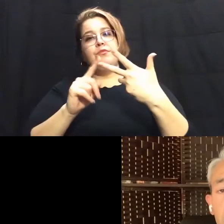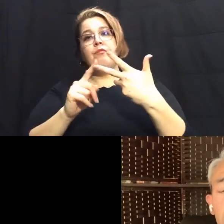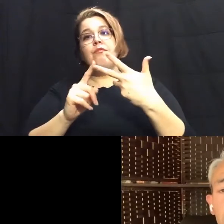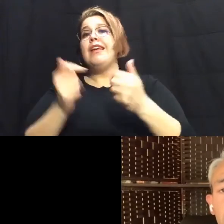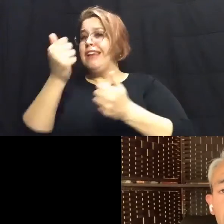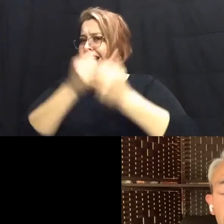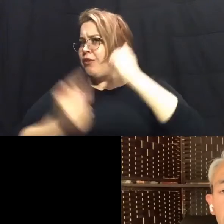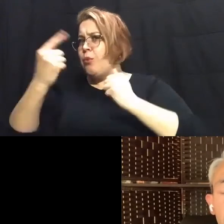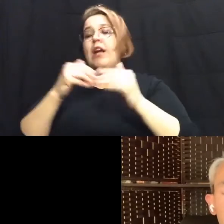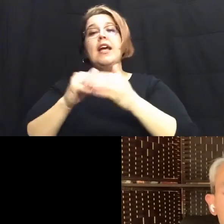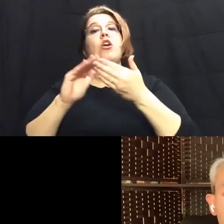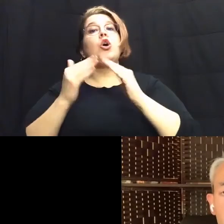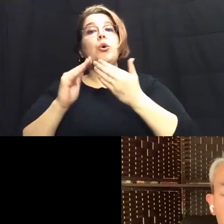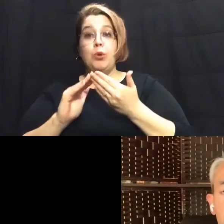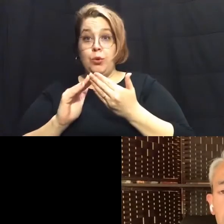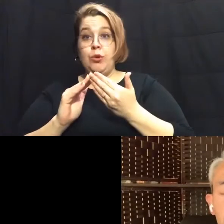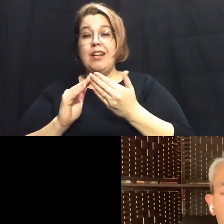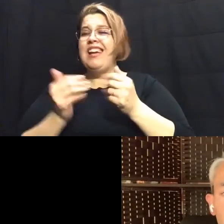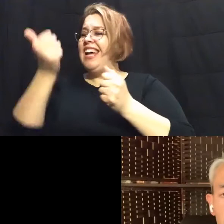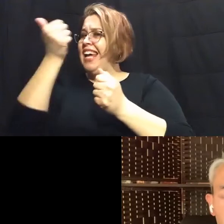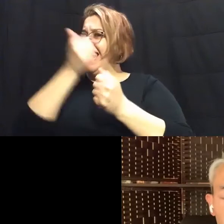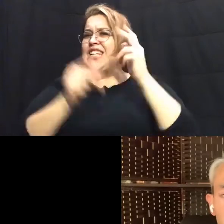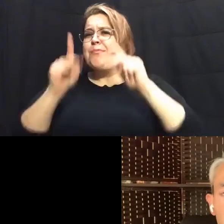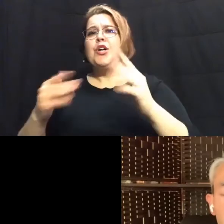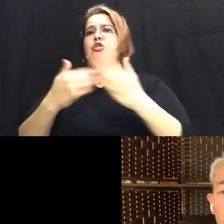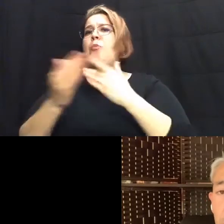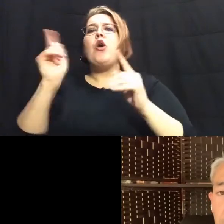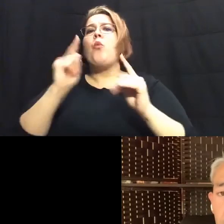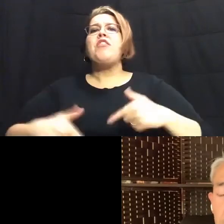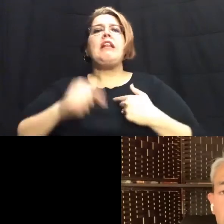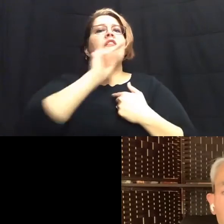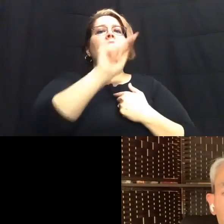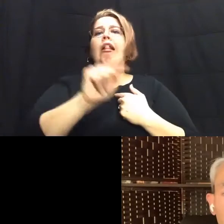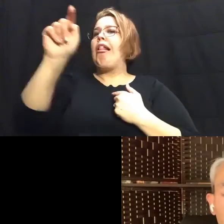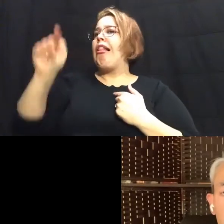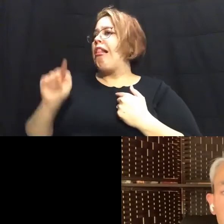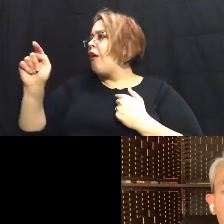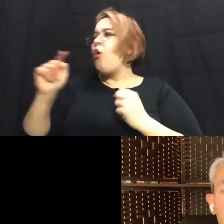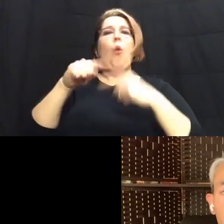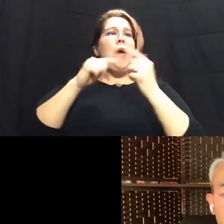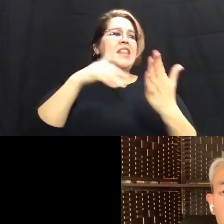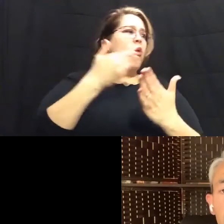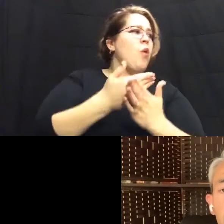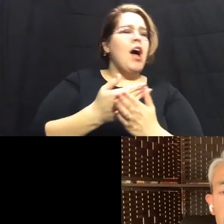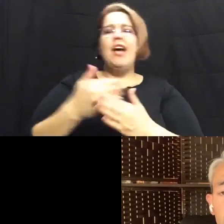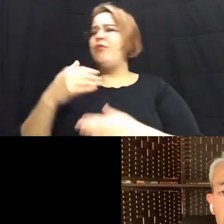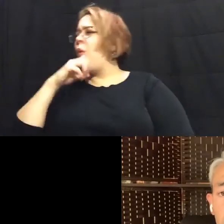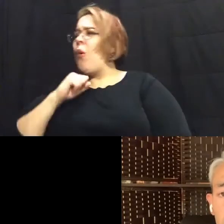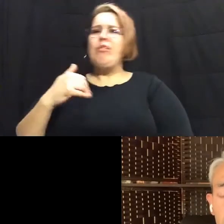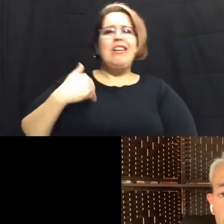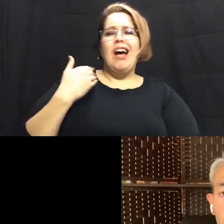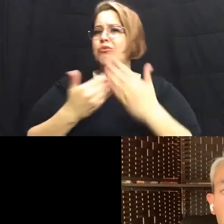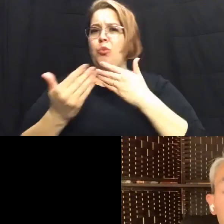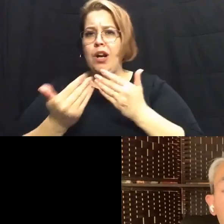in our community um everyone no matter where they are in this community when they got here all how old or young they are has an